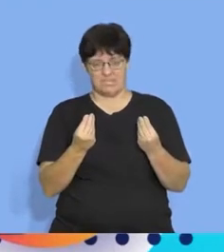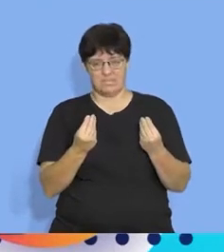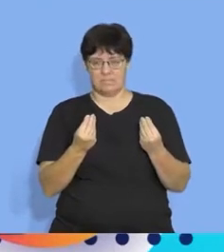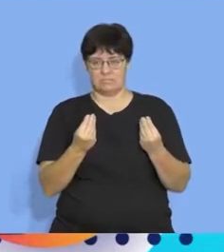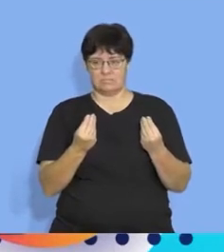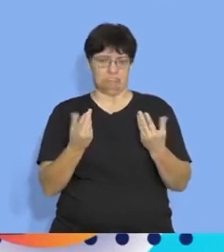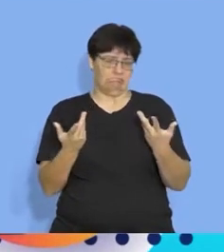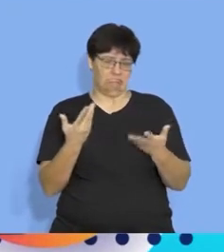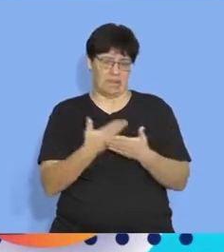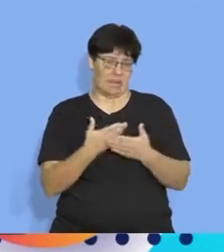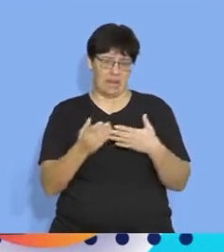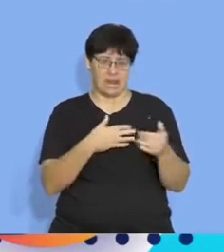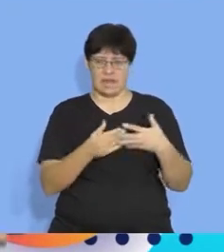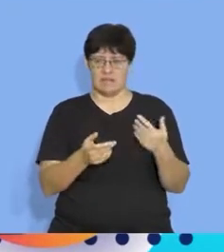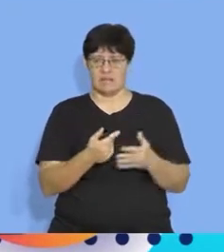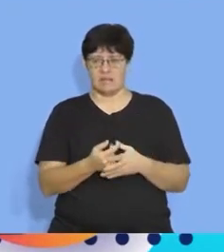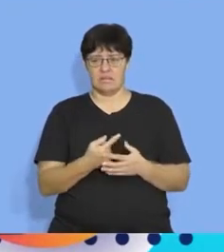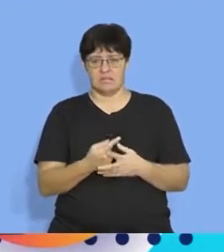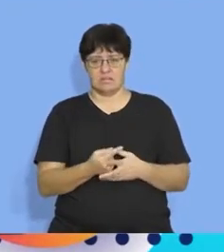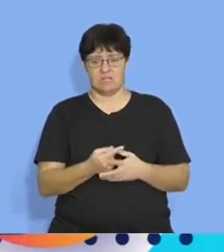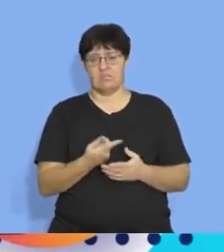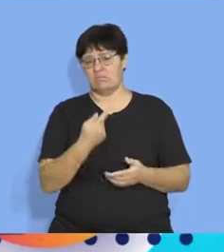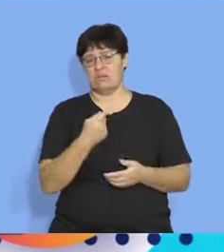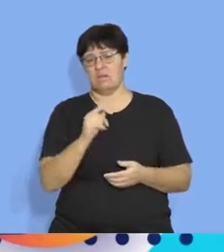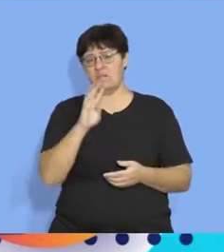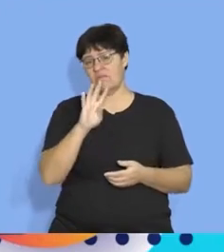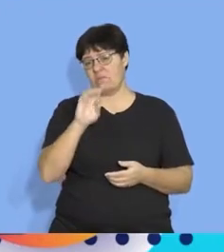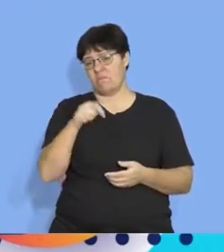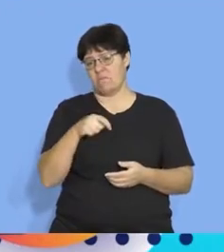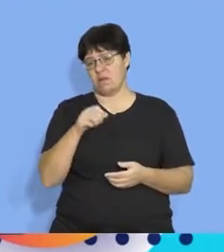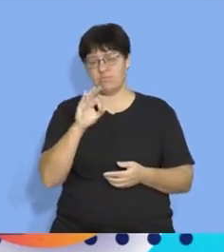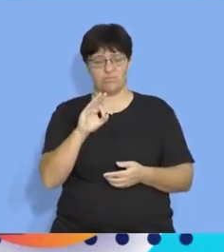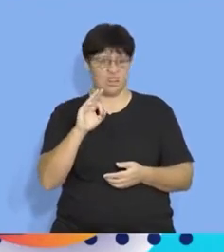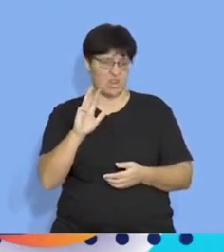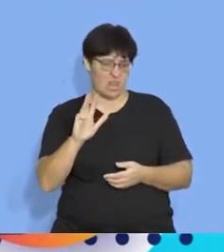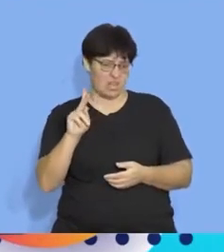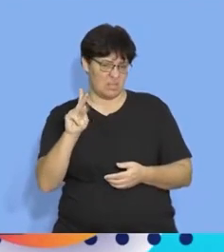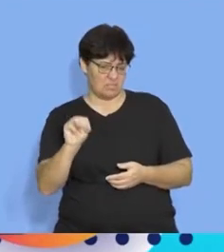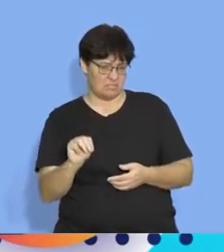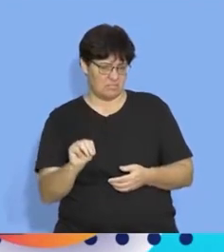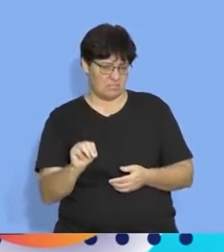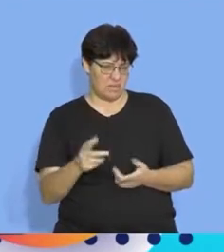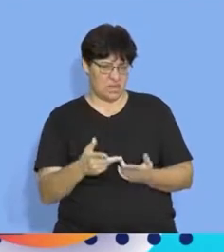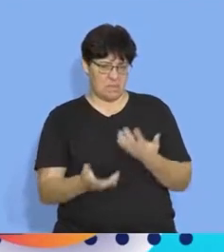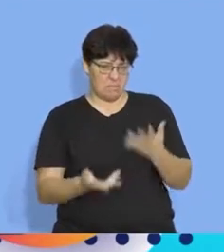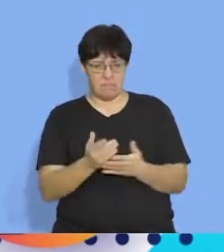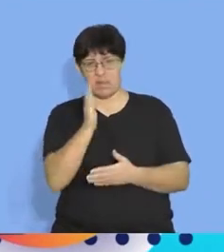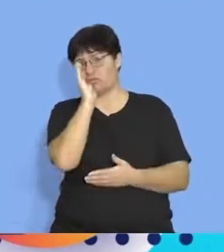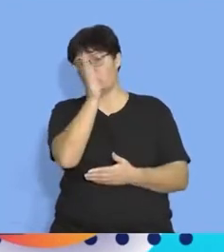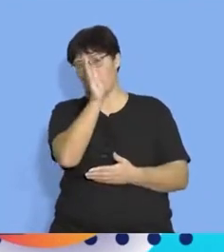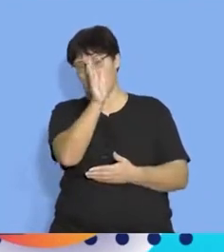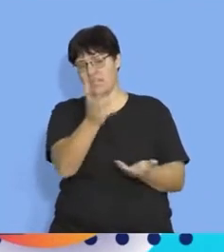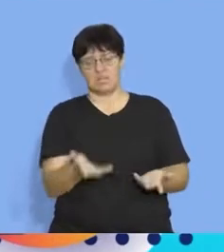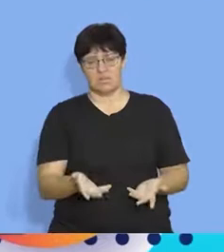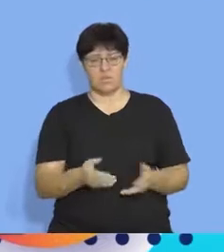could be anything i could say she walked four comma three nine kilometers could she maybe she went straight for that time or